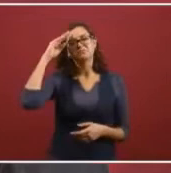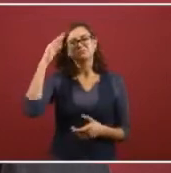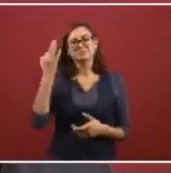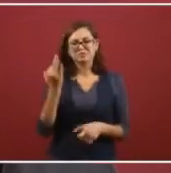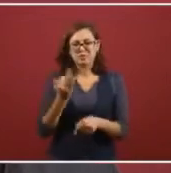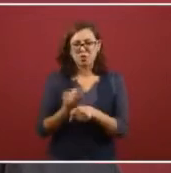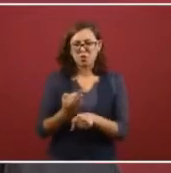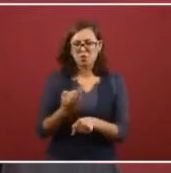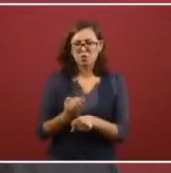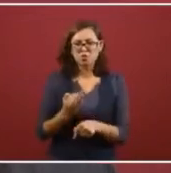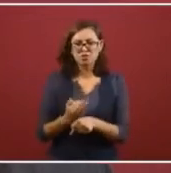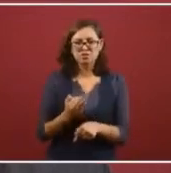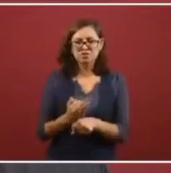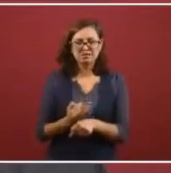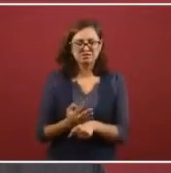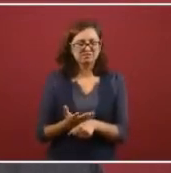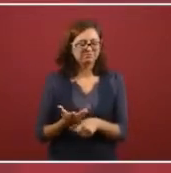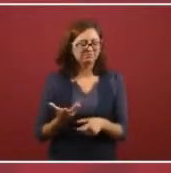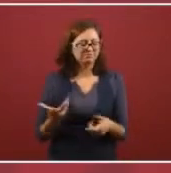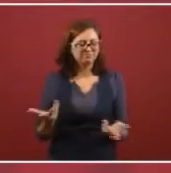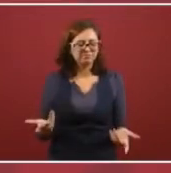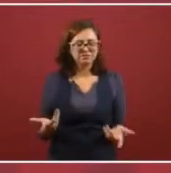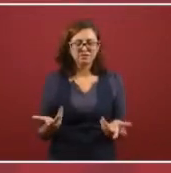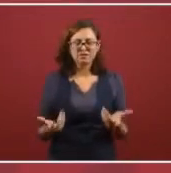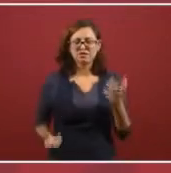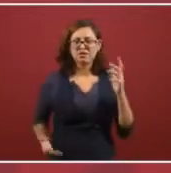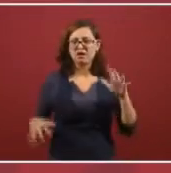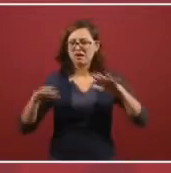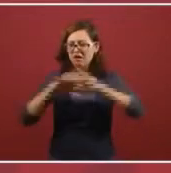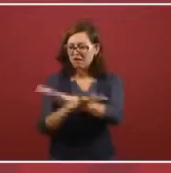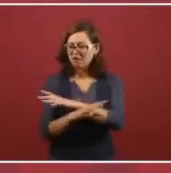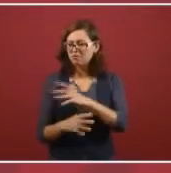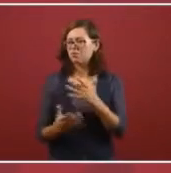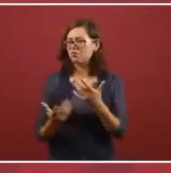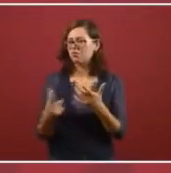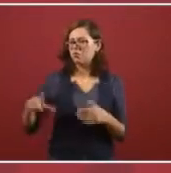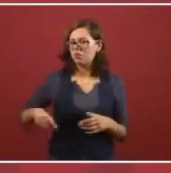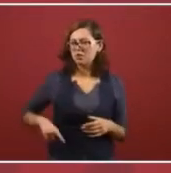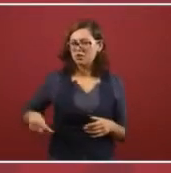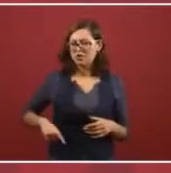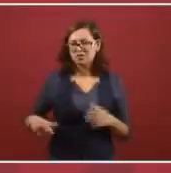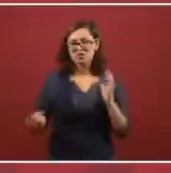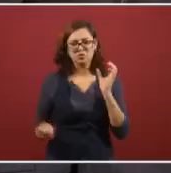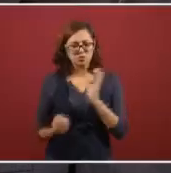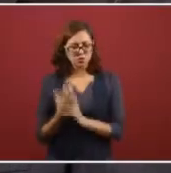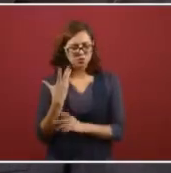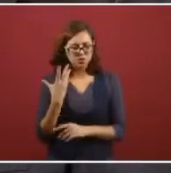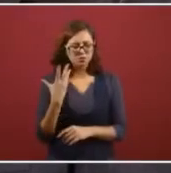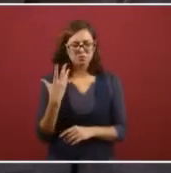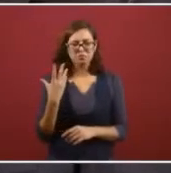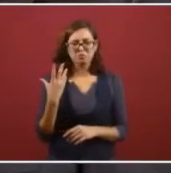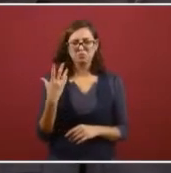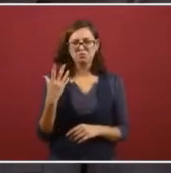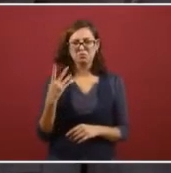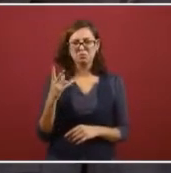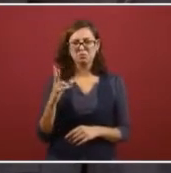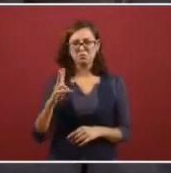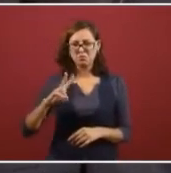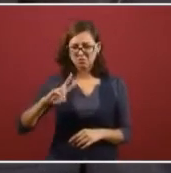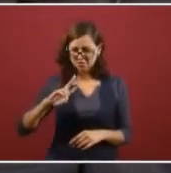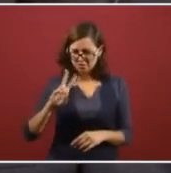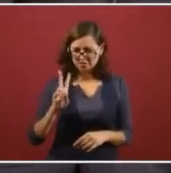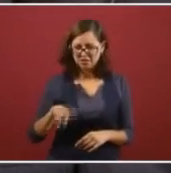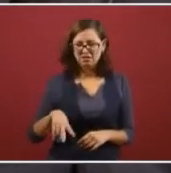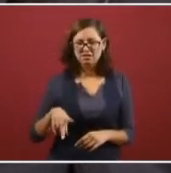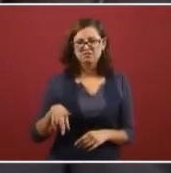in this new environment, that someone would want, uh,